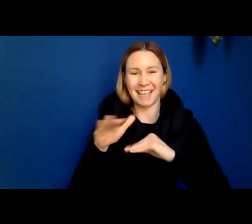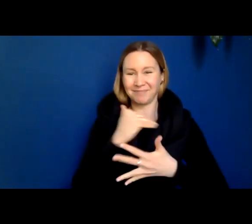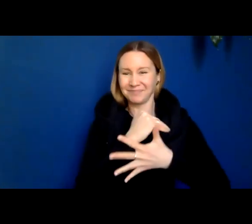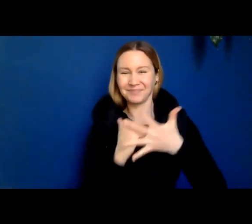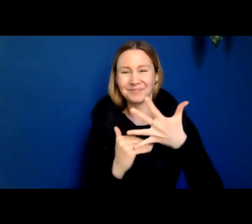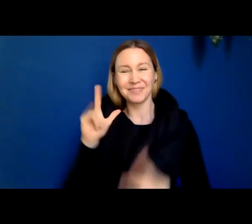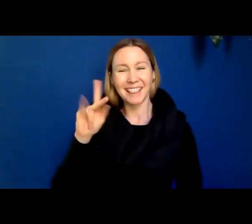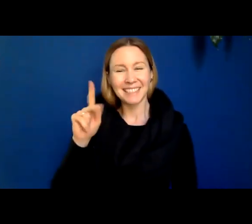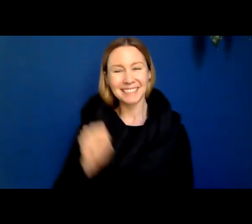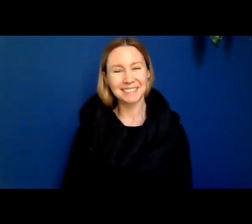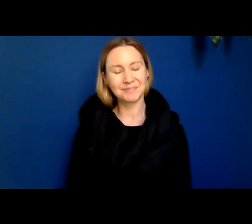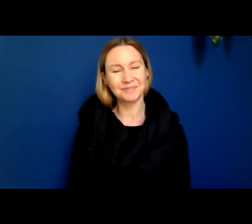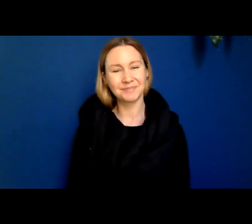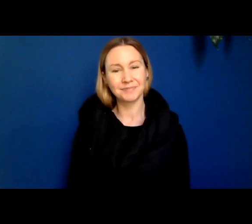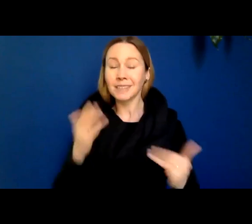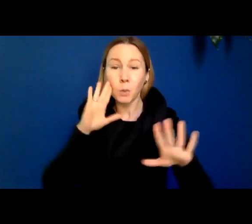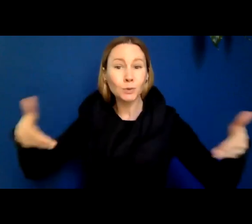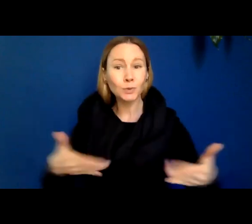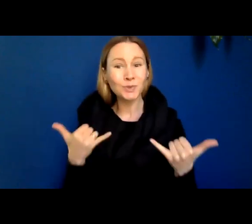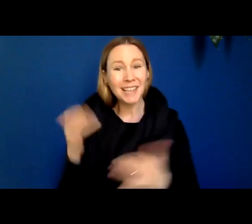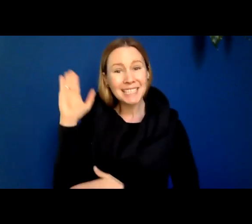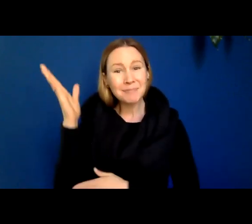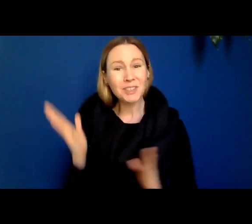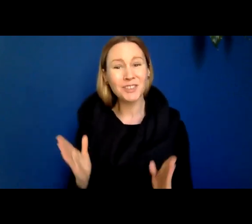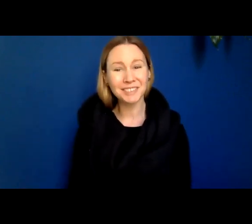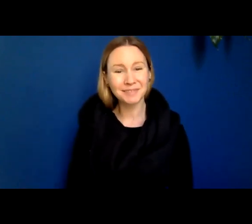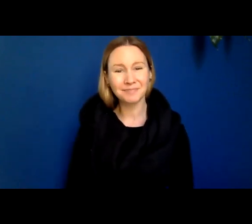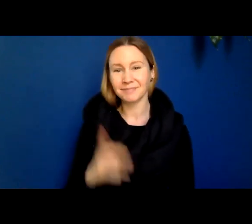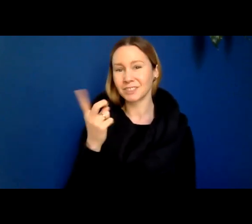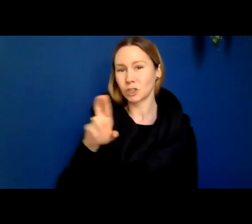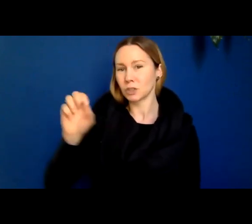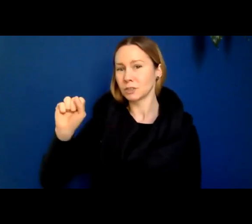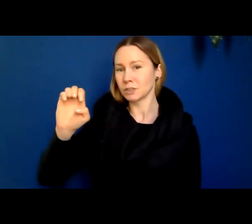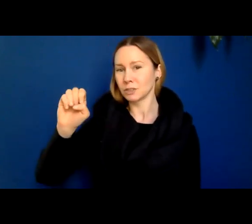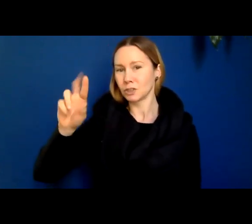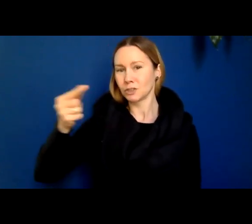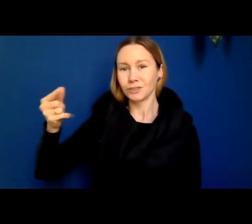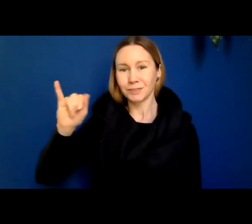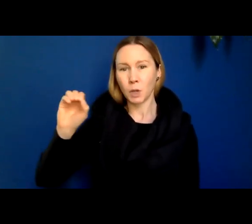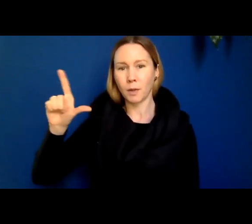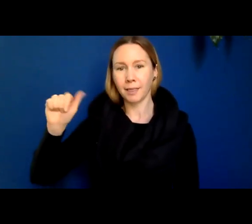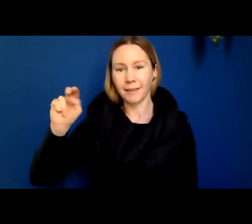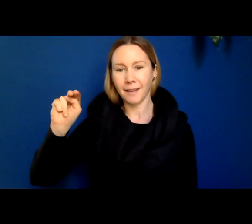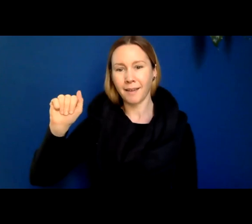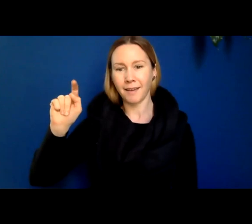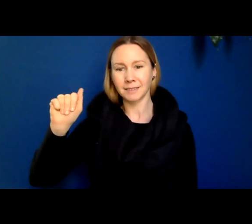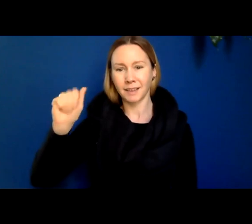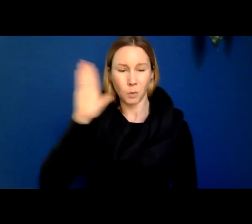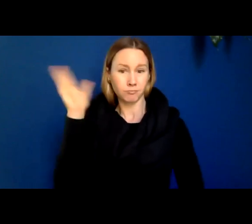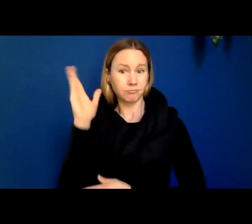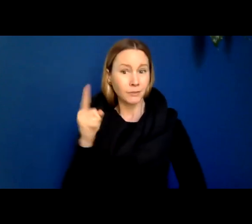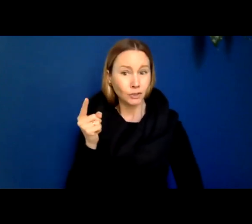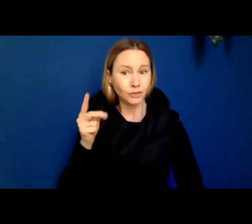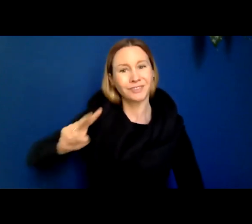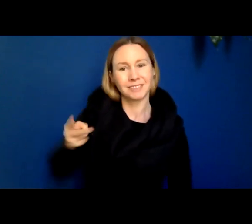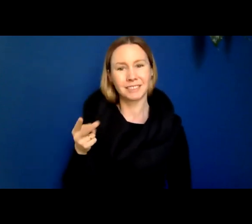Now, I'd like to introduce today's speakers. Dr. Sergio Lanada will speak first, followed by Dr.